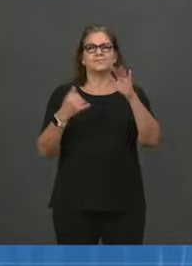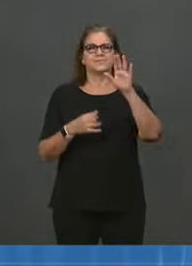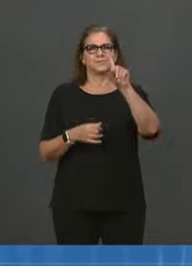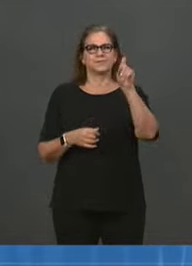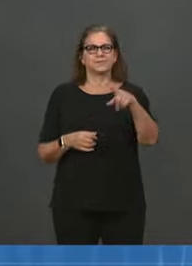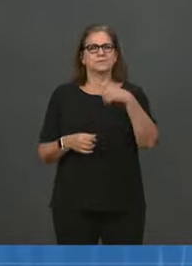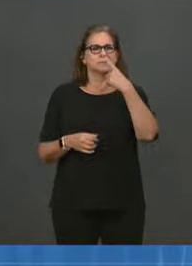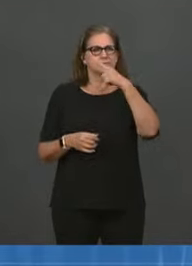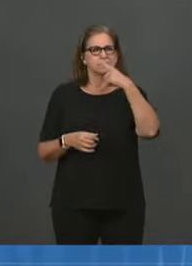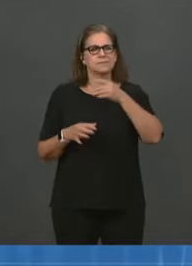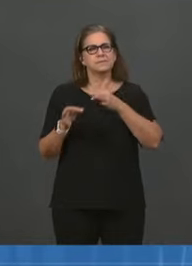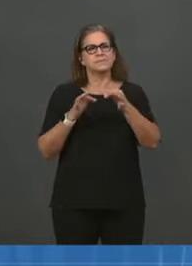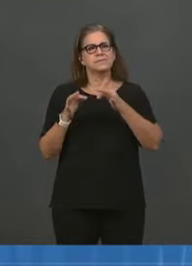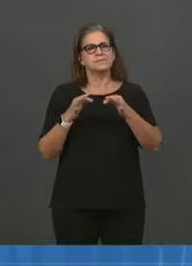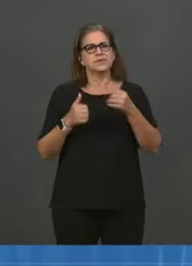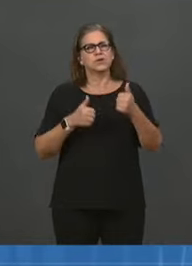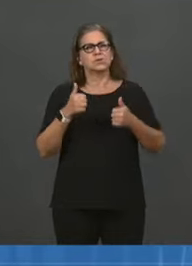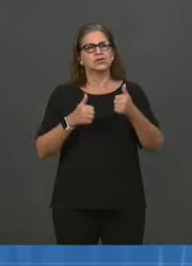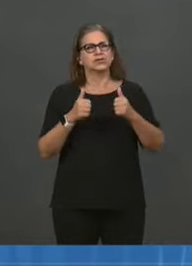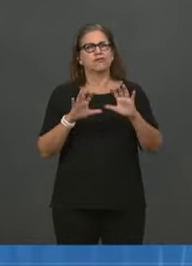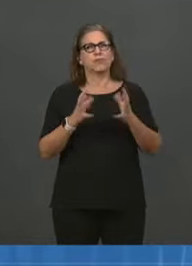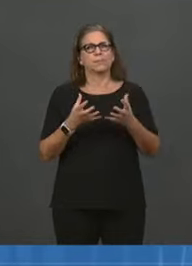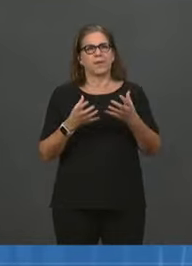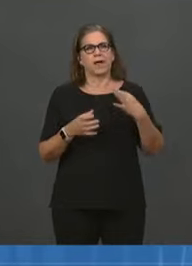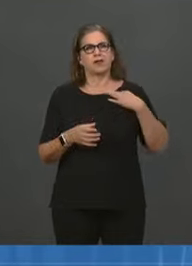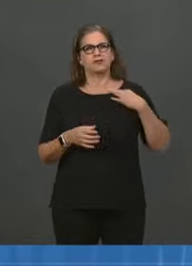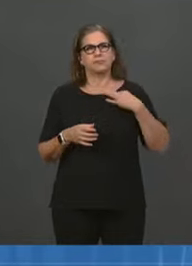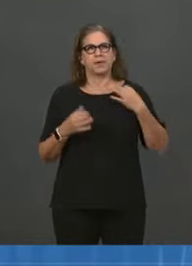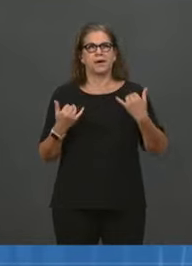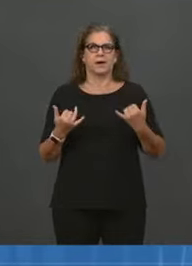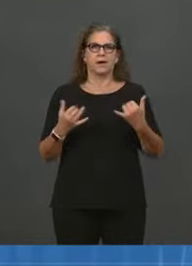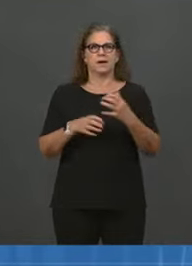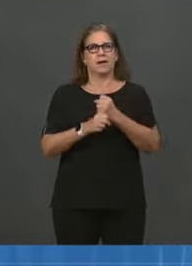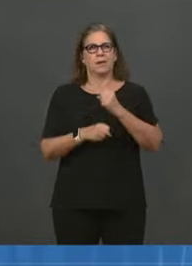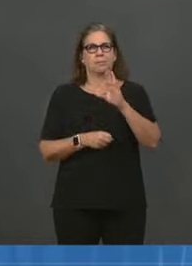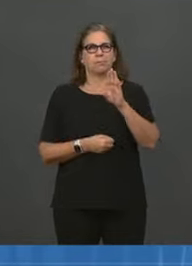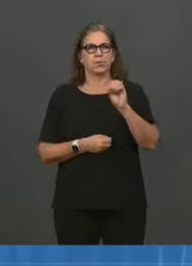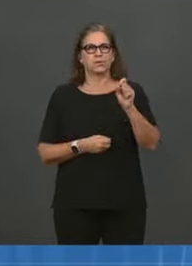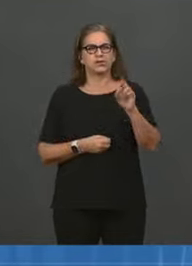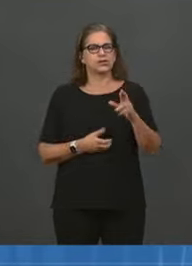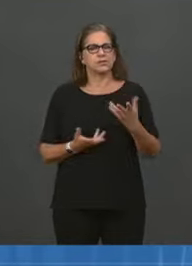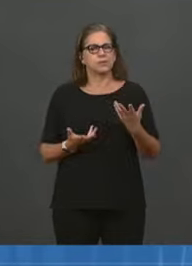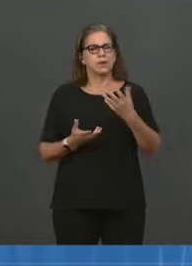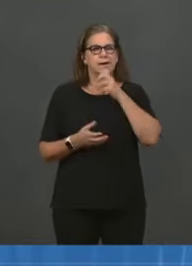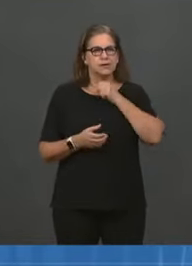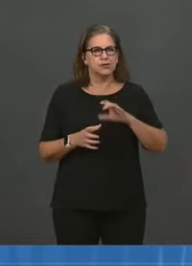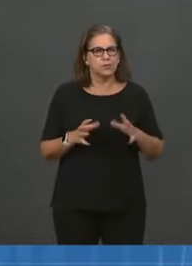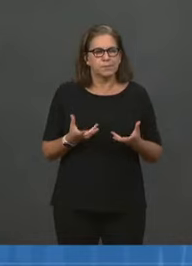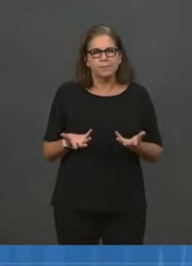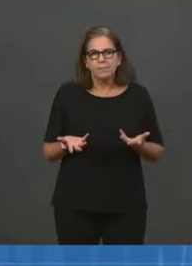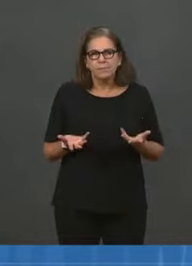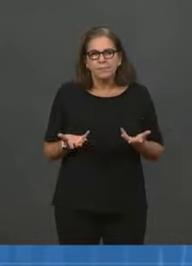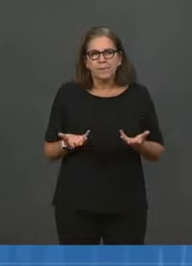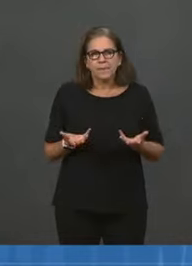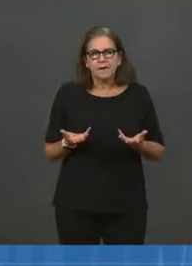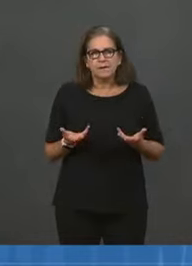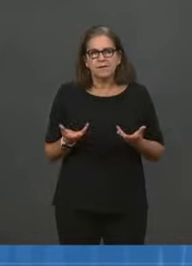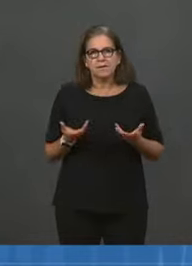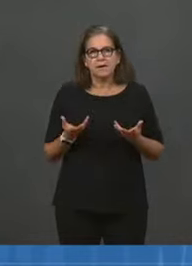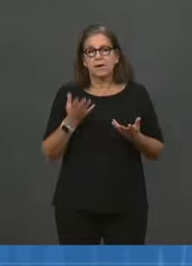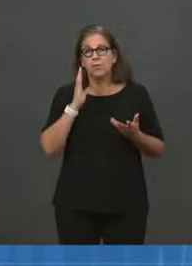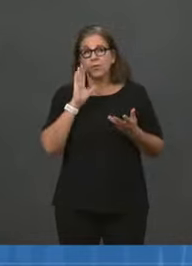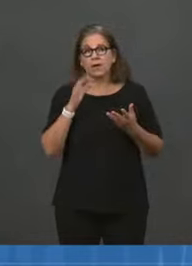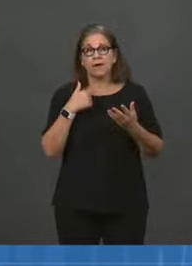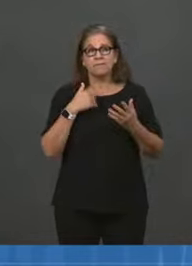eligible for the boosters, and if you expect to expand that in the coming weeks? That just